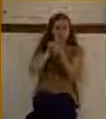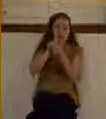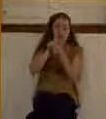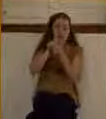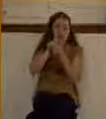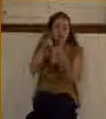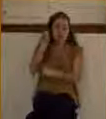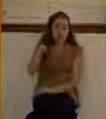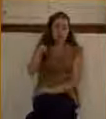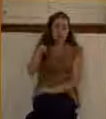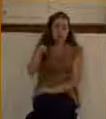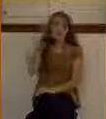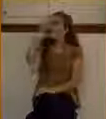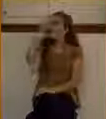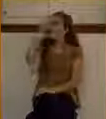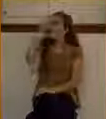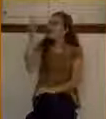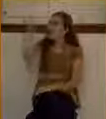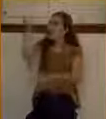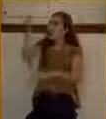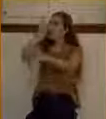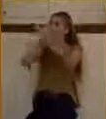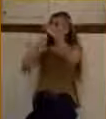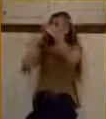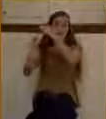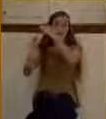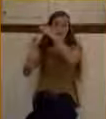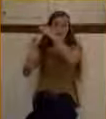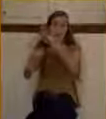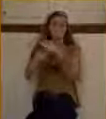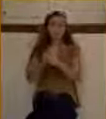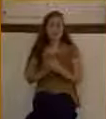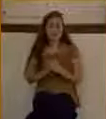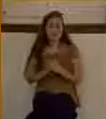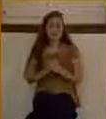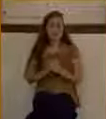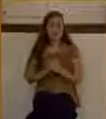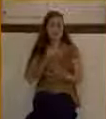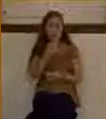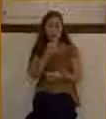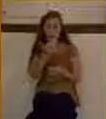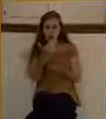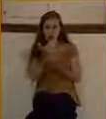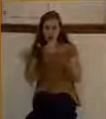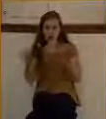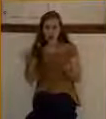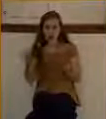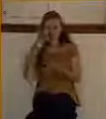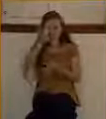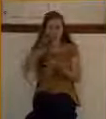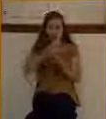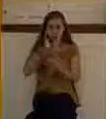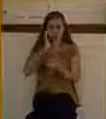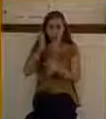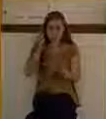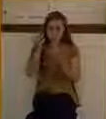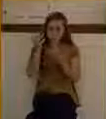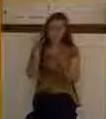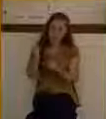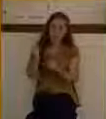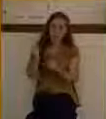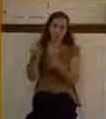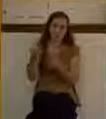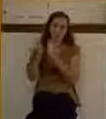Tell him humbly. And here's the next thing. Faith is bold in its request. Think about that